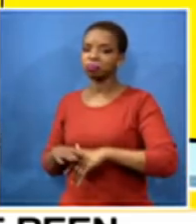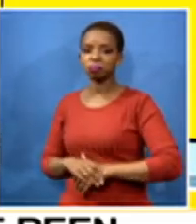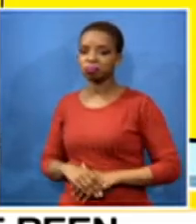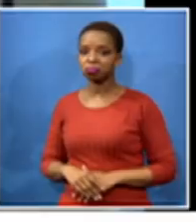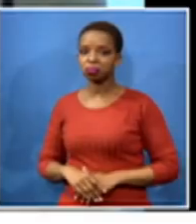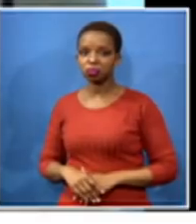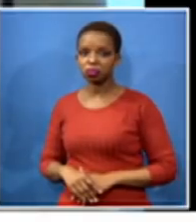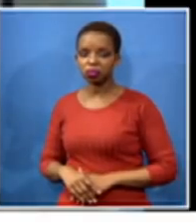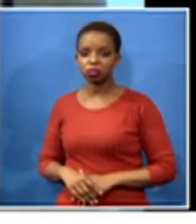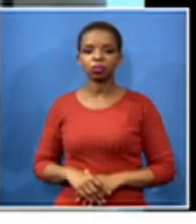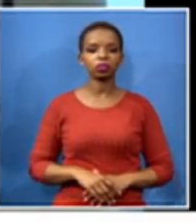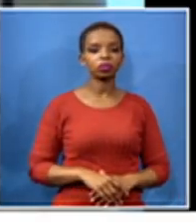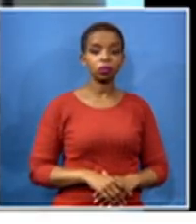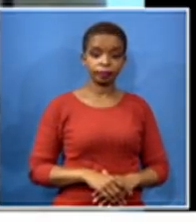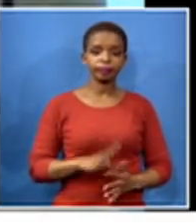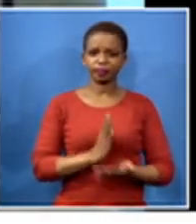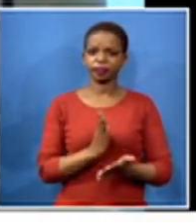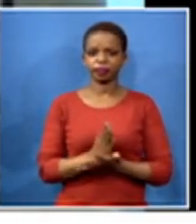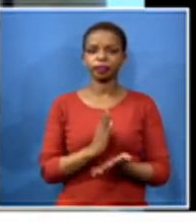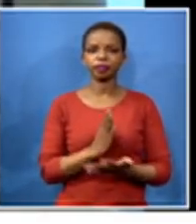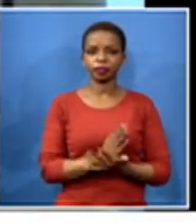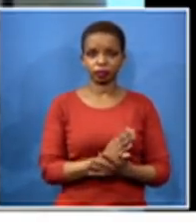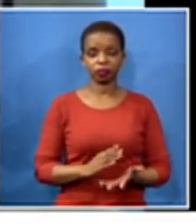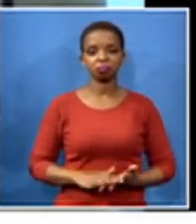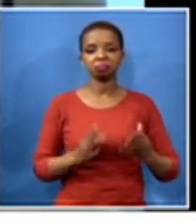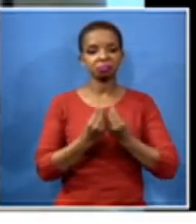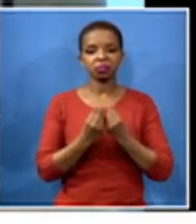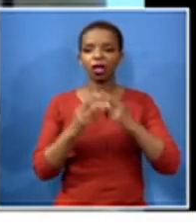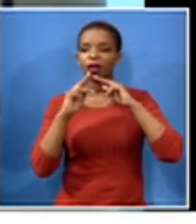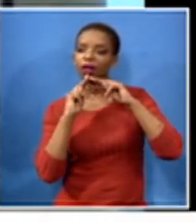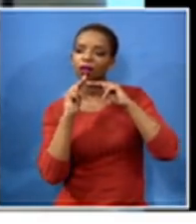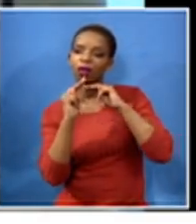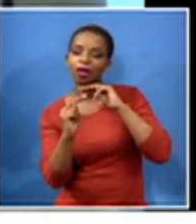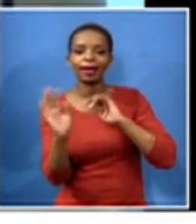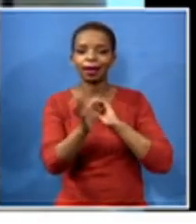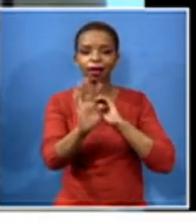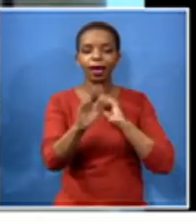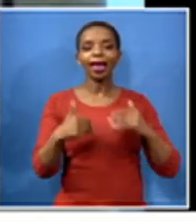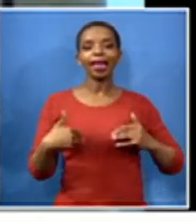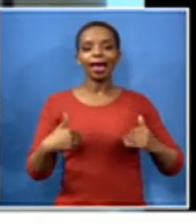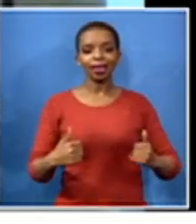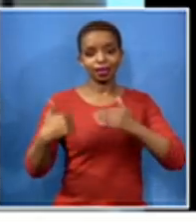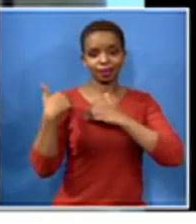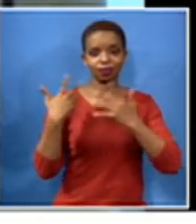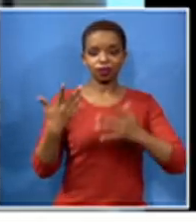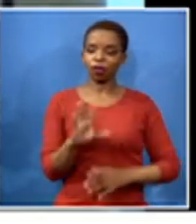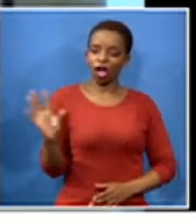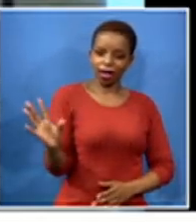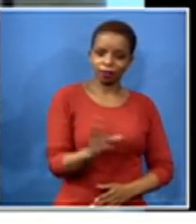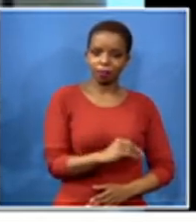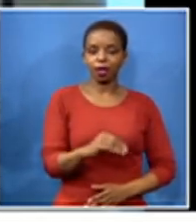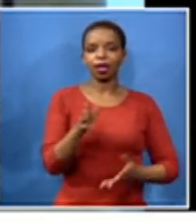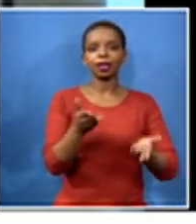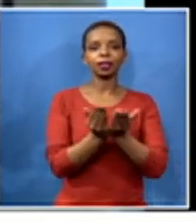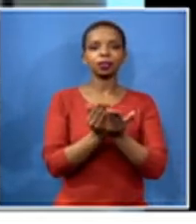yes of course then the non-negotiables revolve around the health and safety of everybody on the premises the